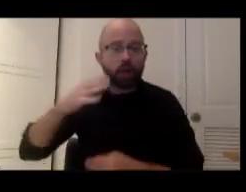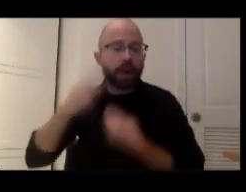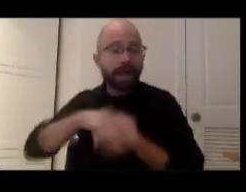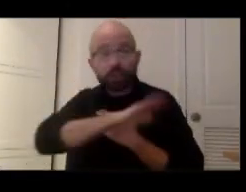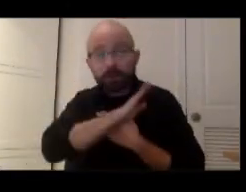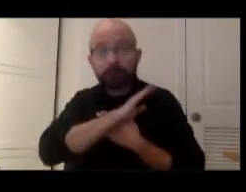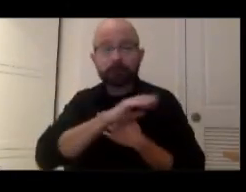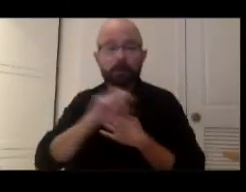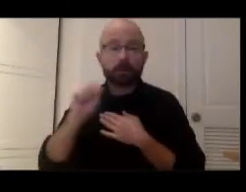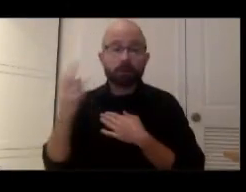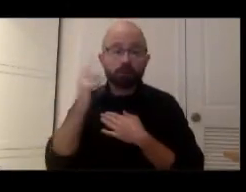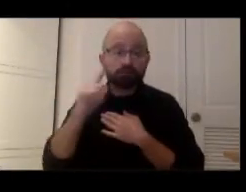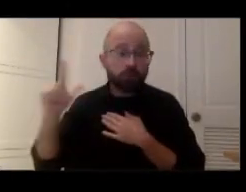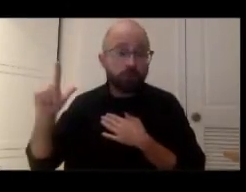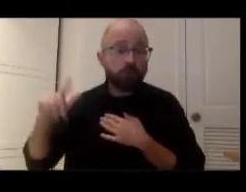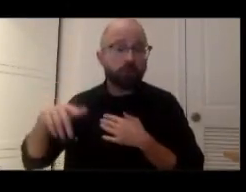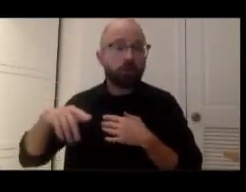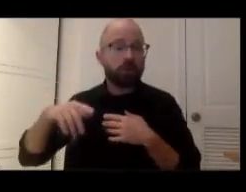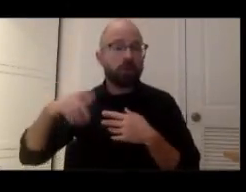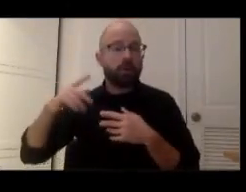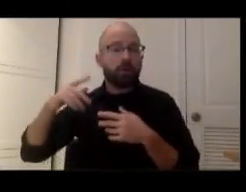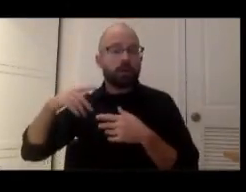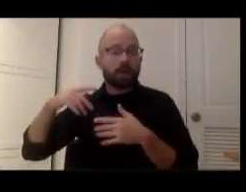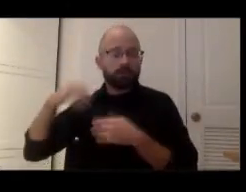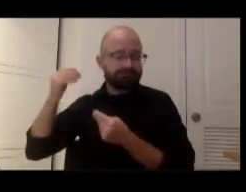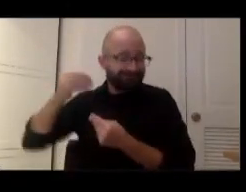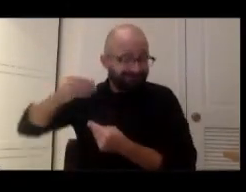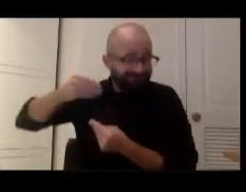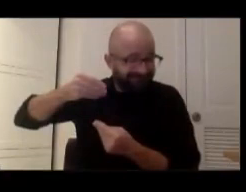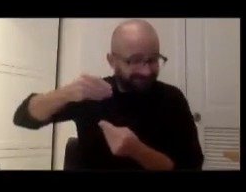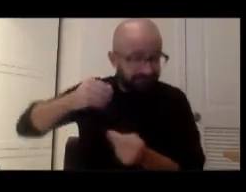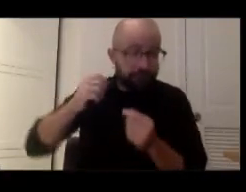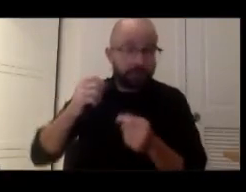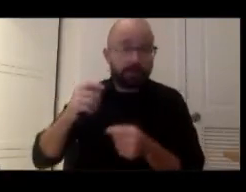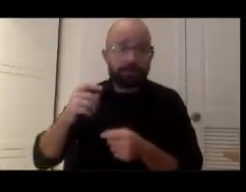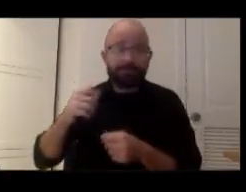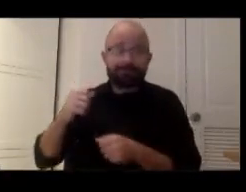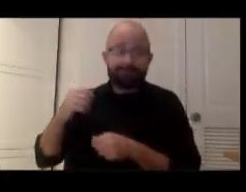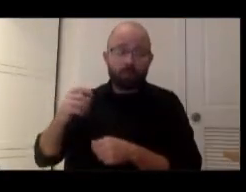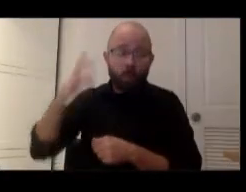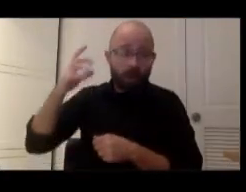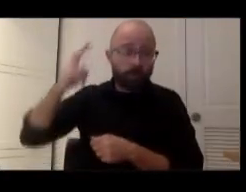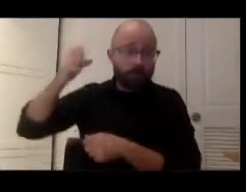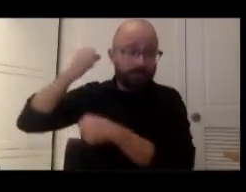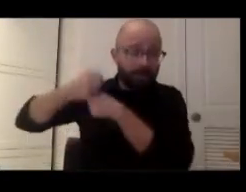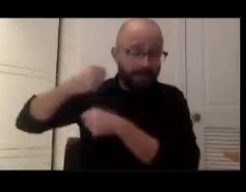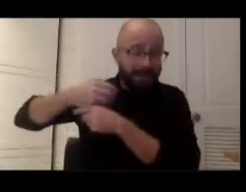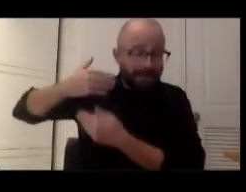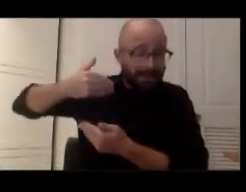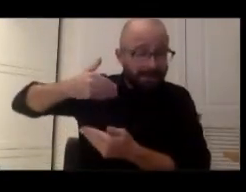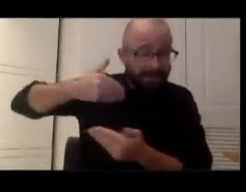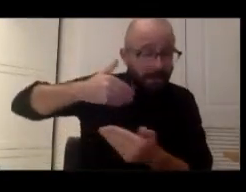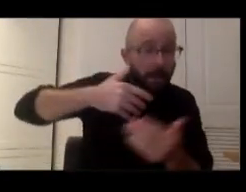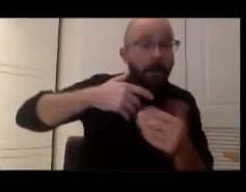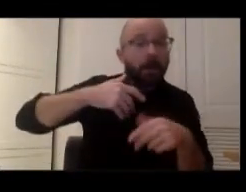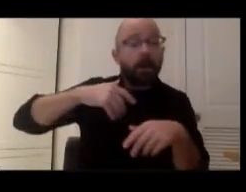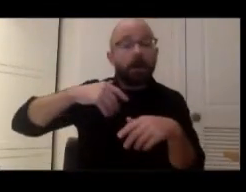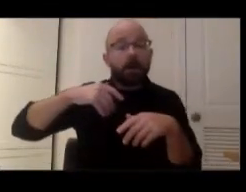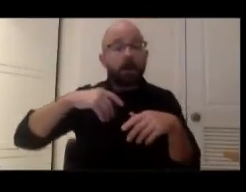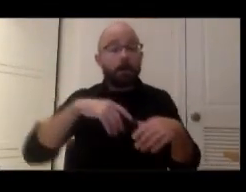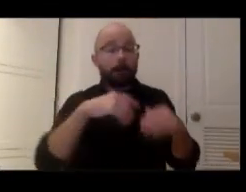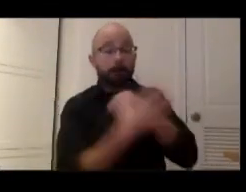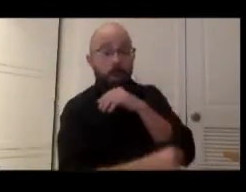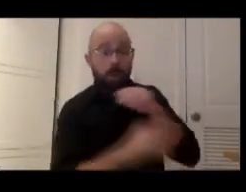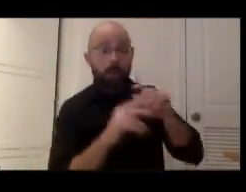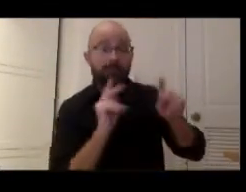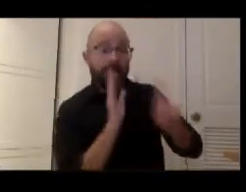uh for generations for centuries uh people who had been uh holding the poor people's campaign wall they had kept it um